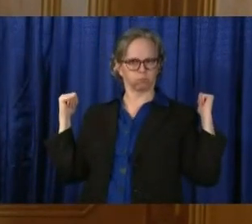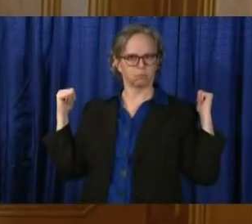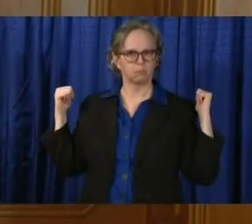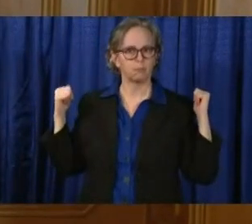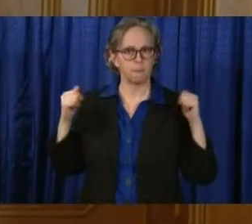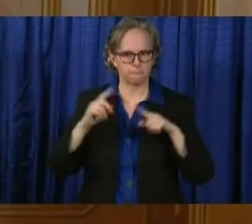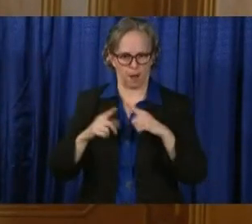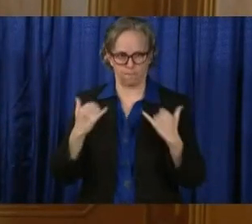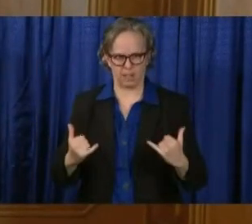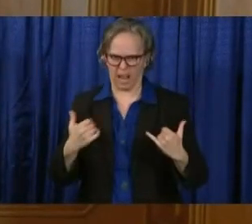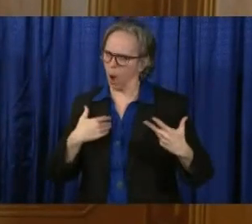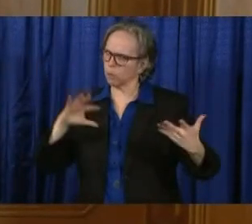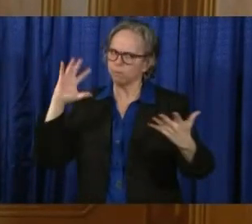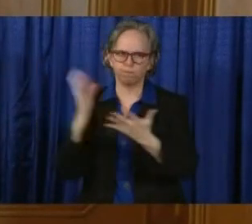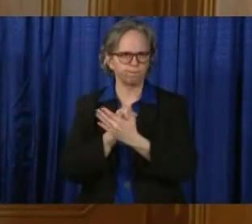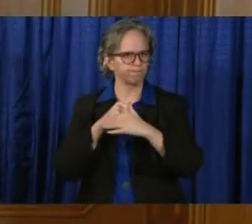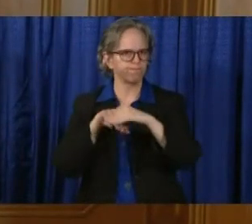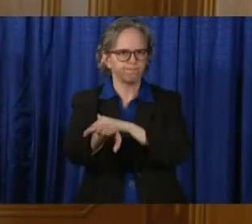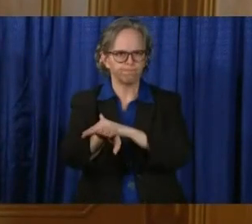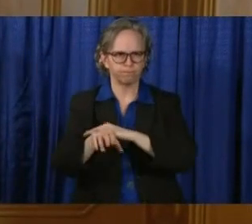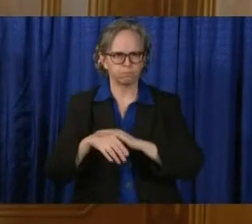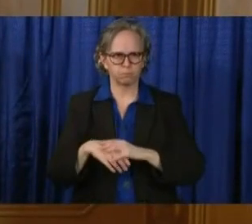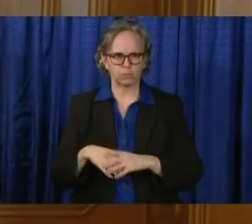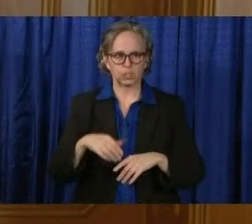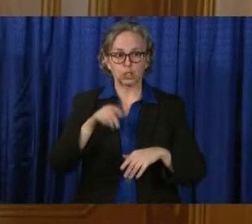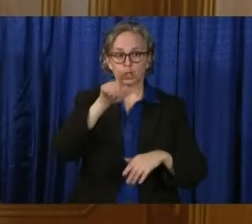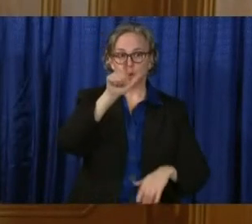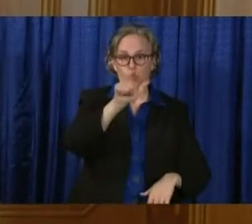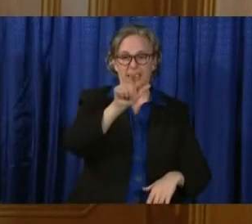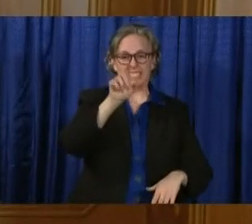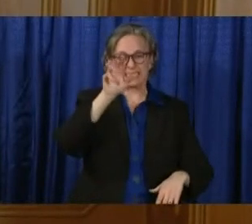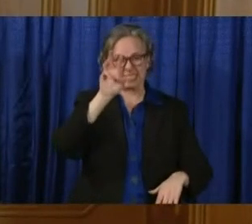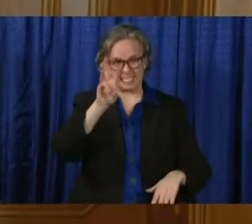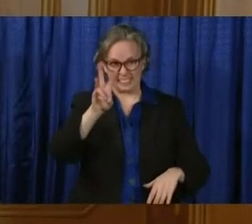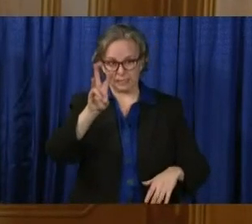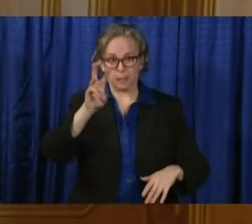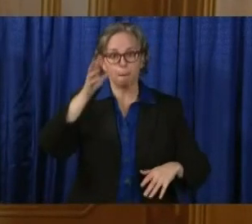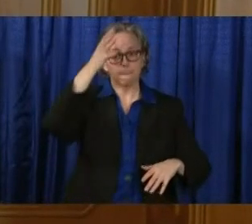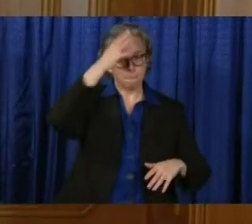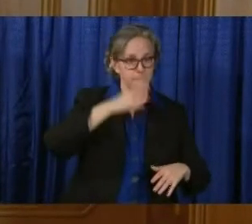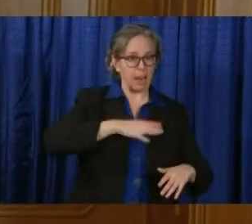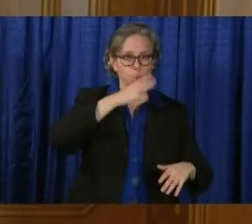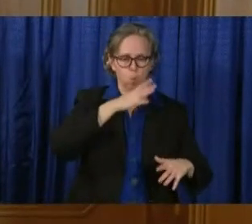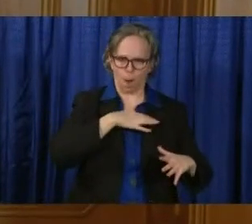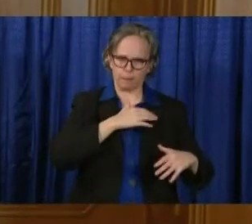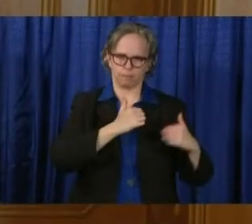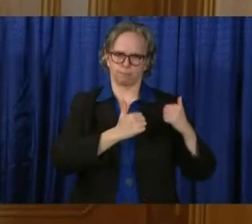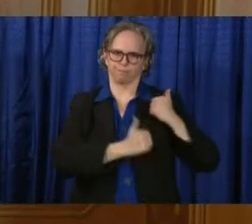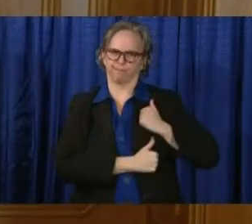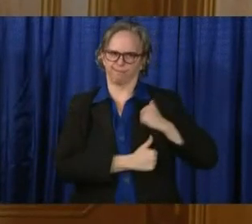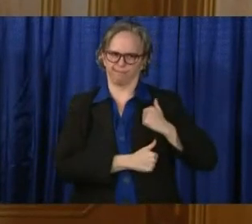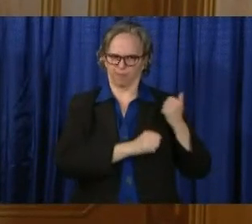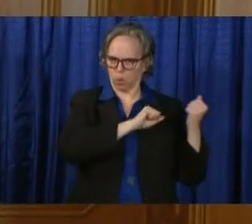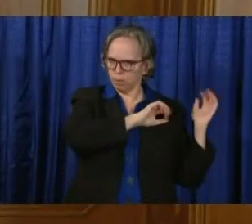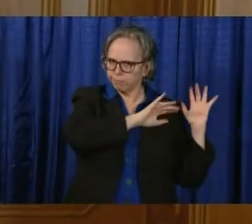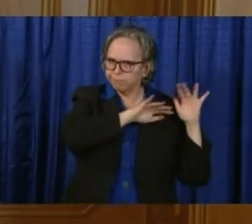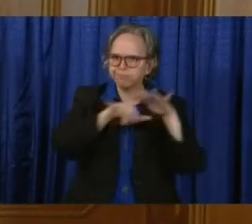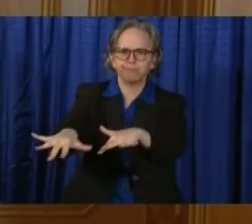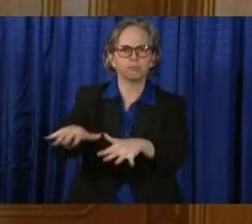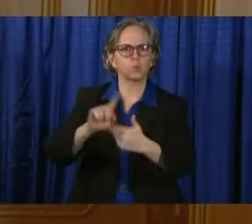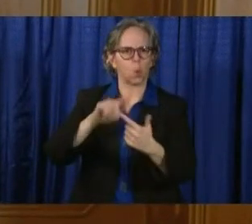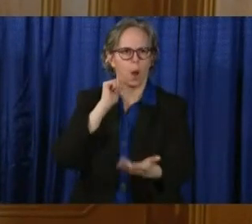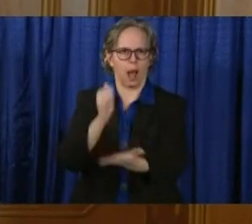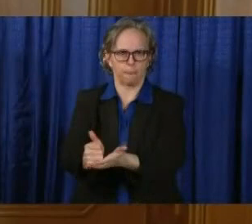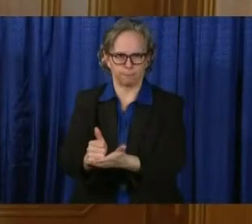least 26 Guardsmen and women to the prison to help in the Elkton Infirmary. This is a